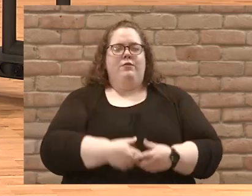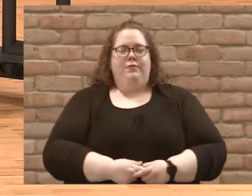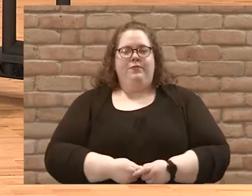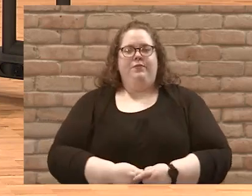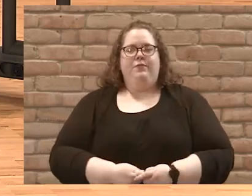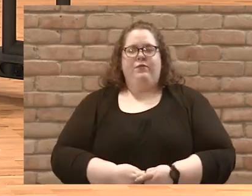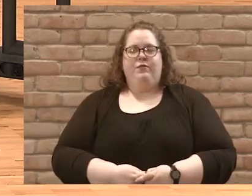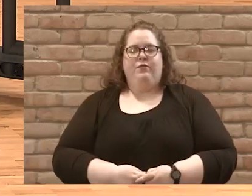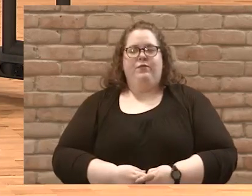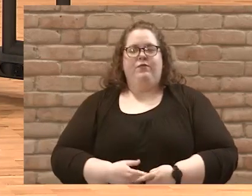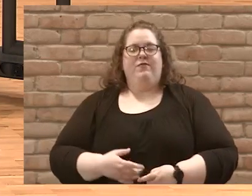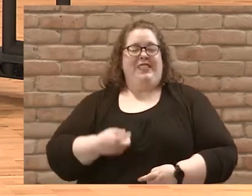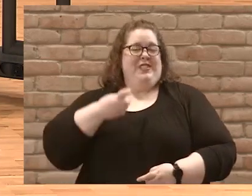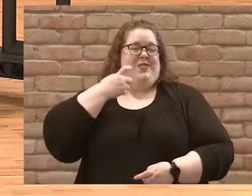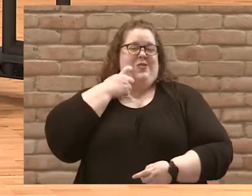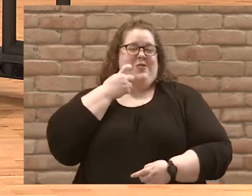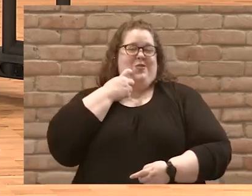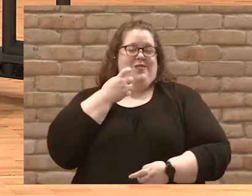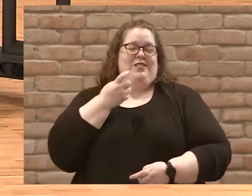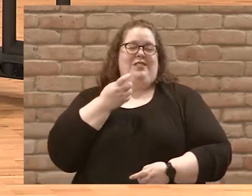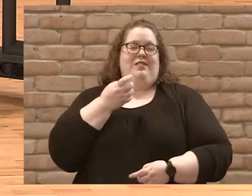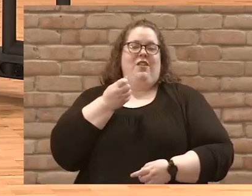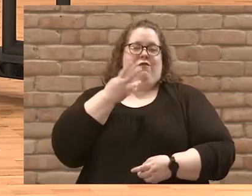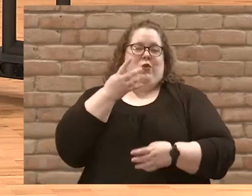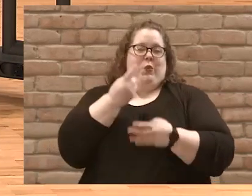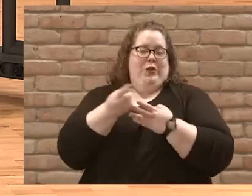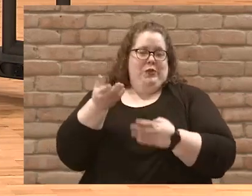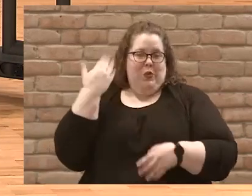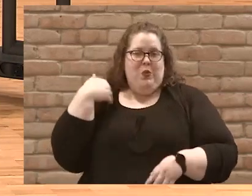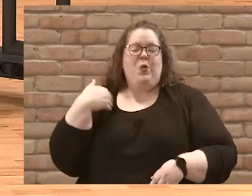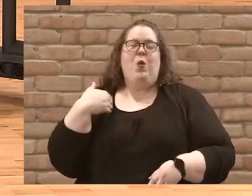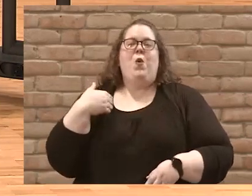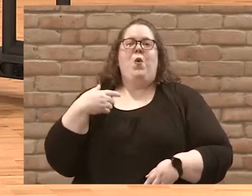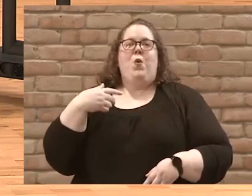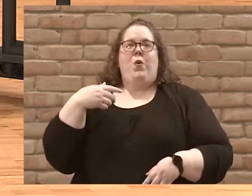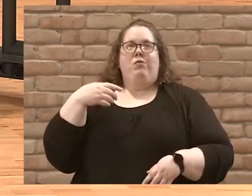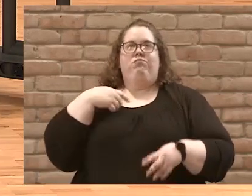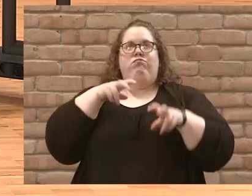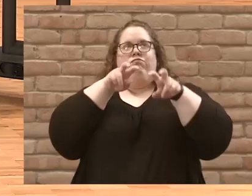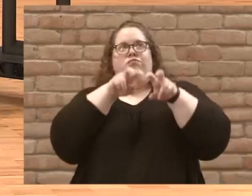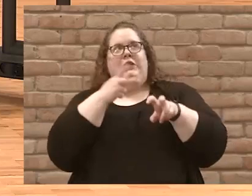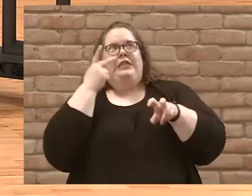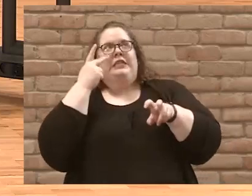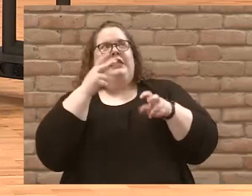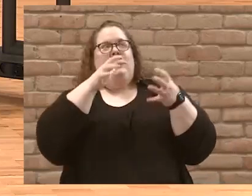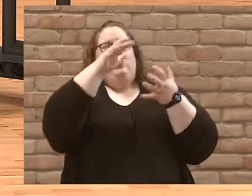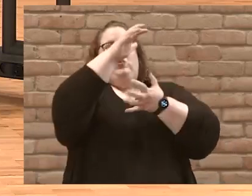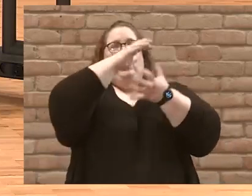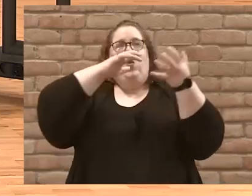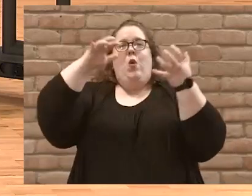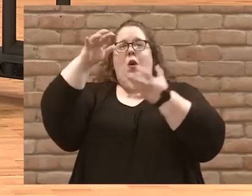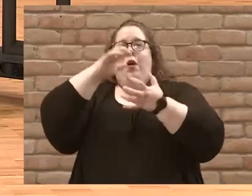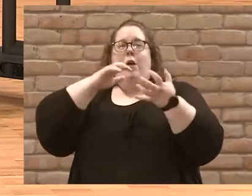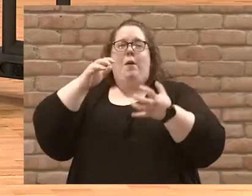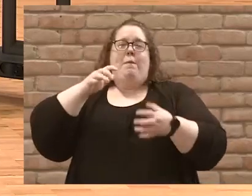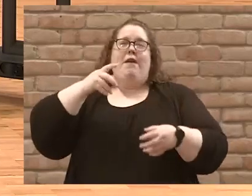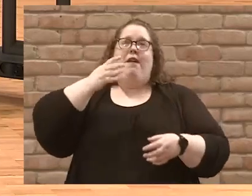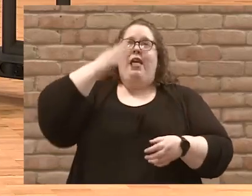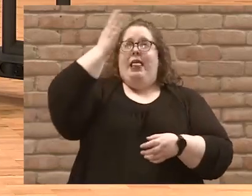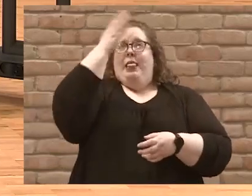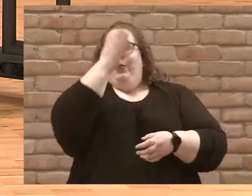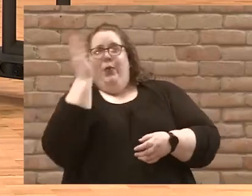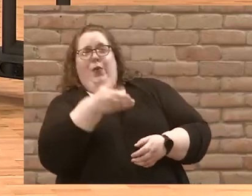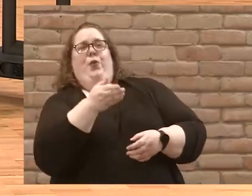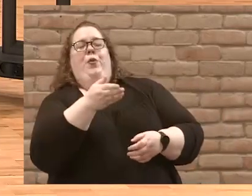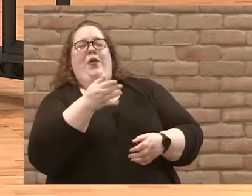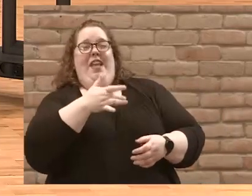ago, this summer, I was sitting on my deck and there was this storm going on around us when all of a sudden a lightning bolt was unleashed and it felt like